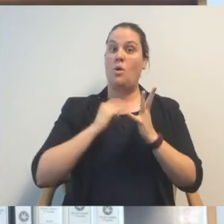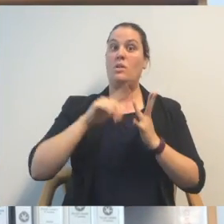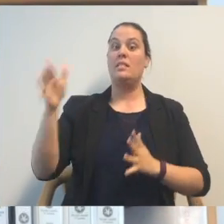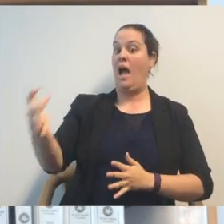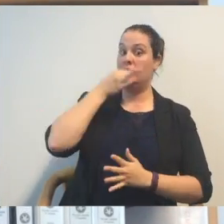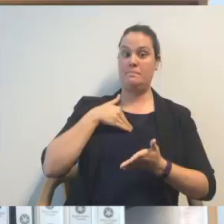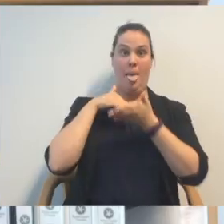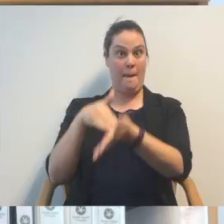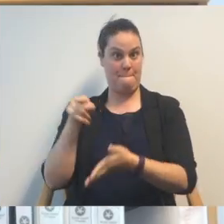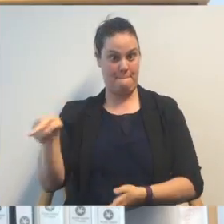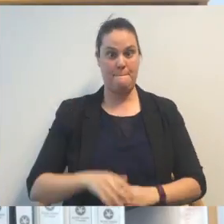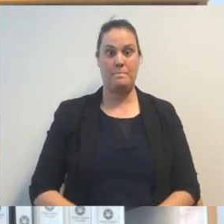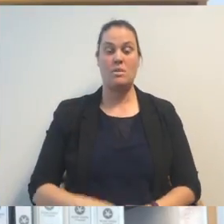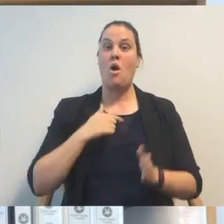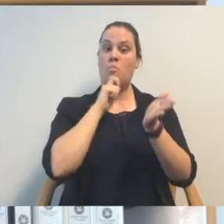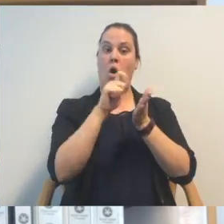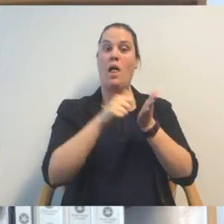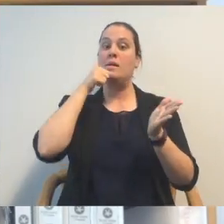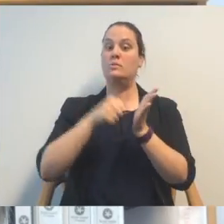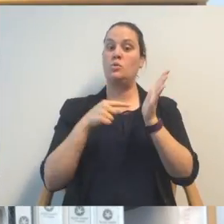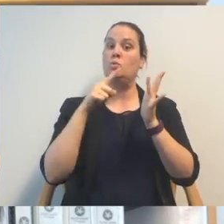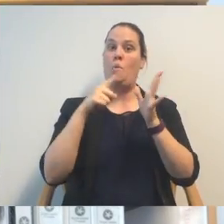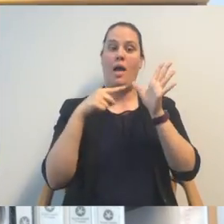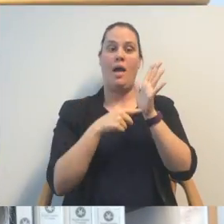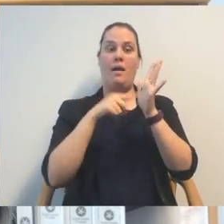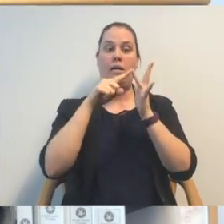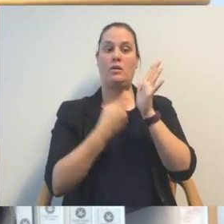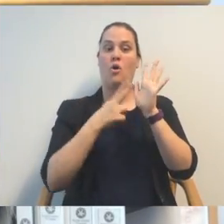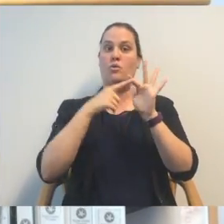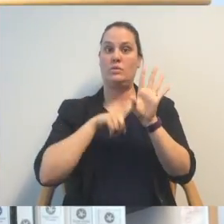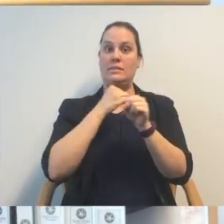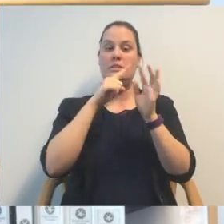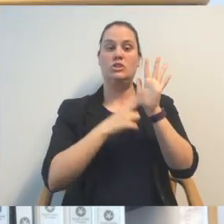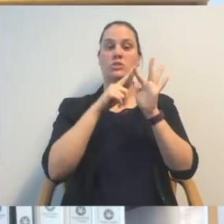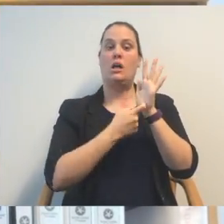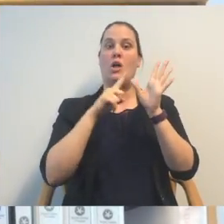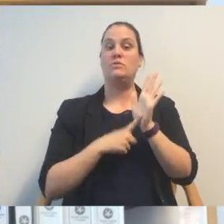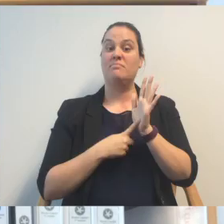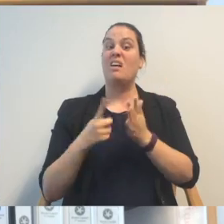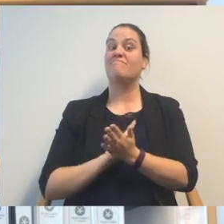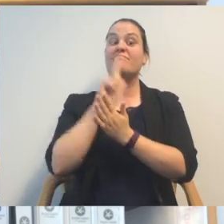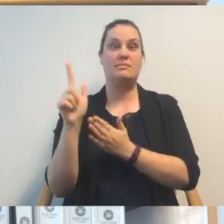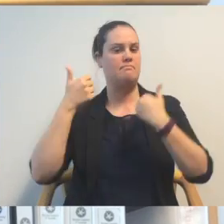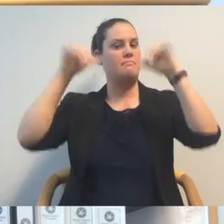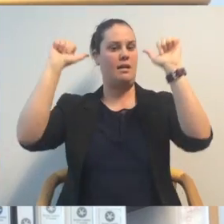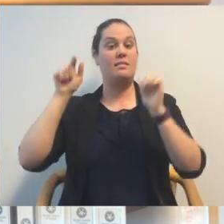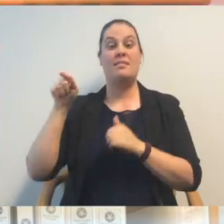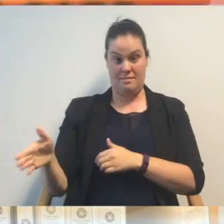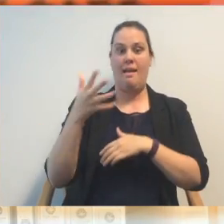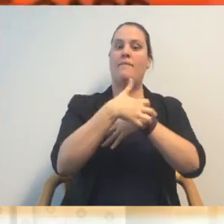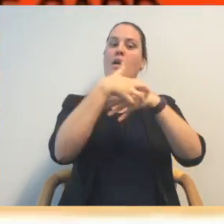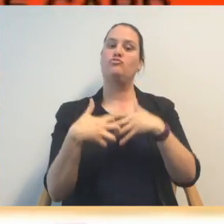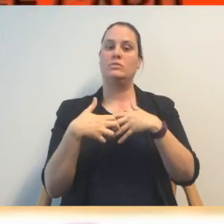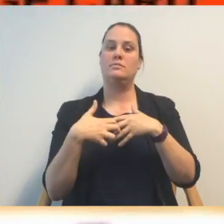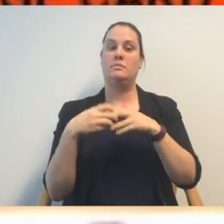And he asked for my help in getting a dress put on the proof of age card. So I wrote to the Attorney General and after a process